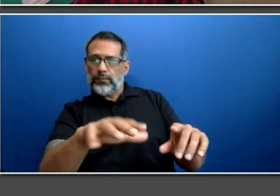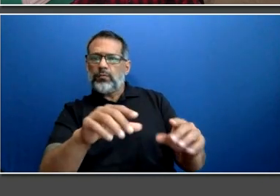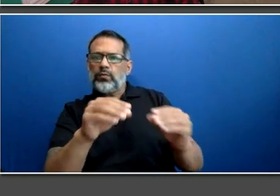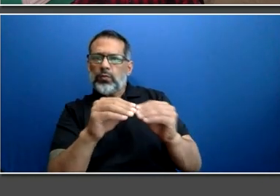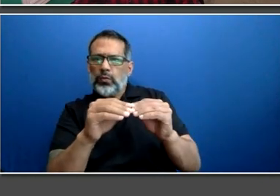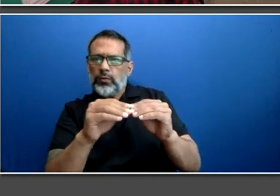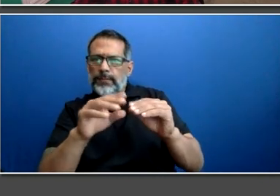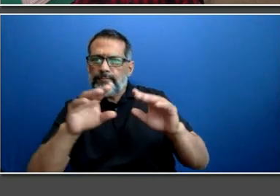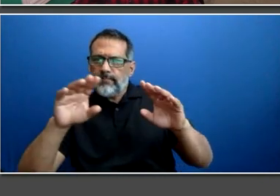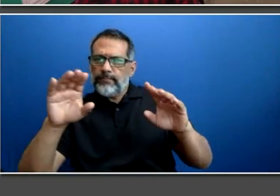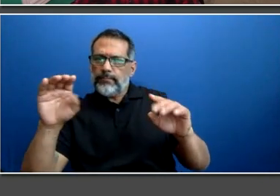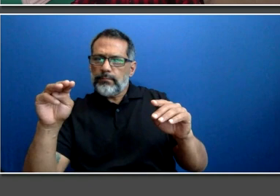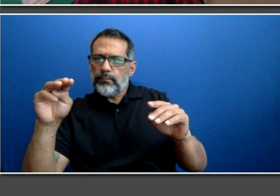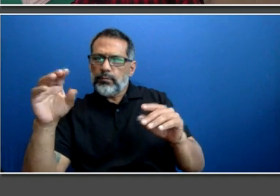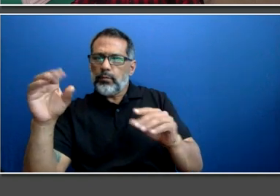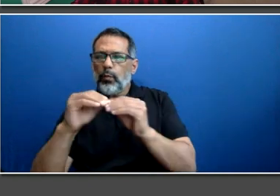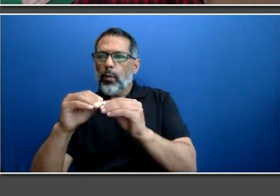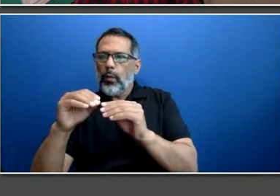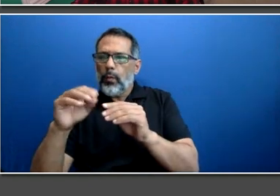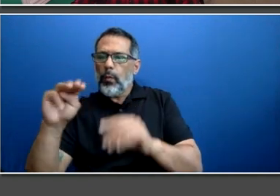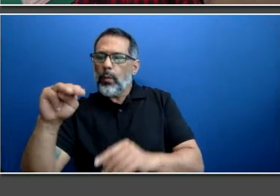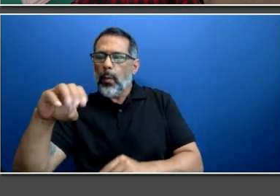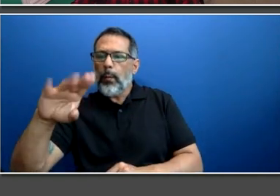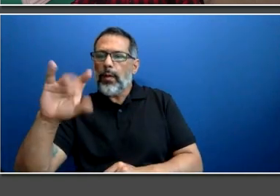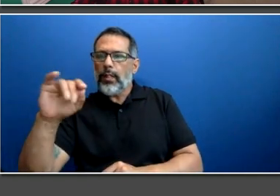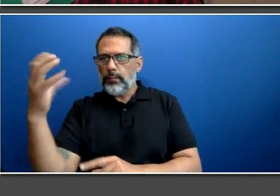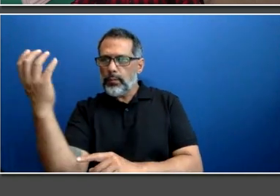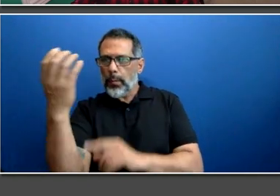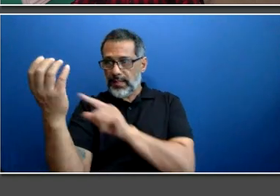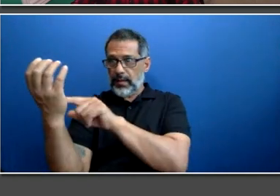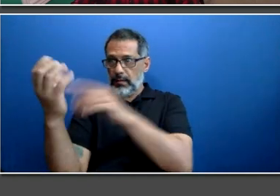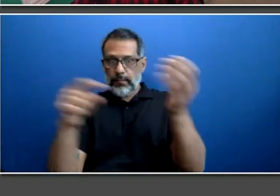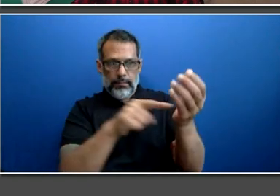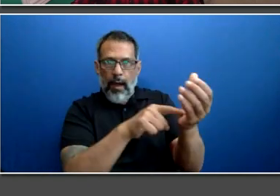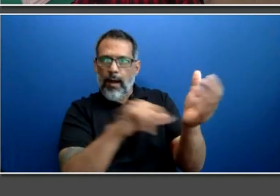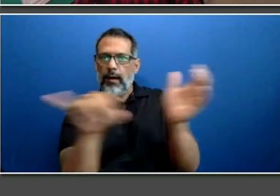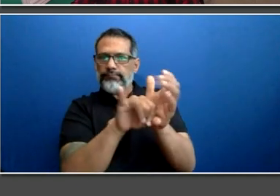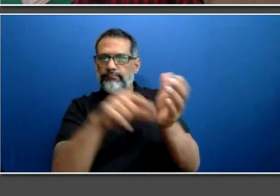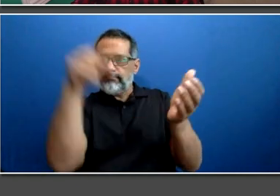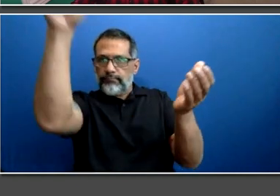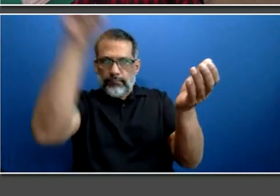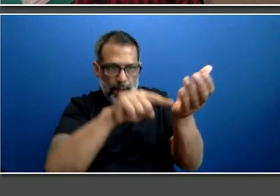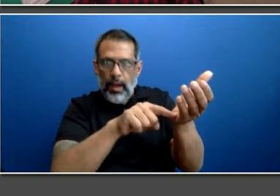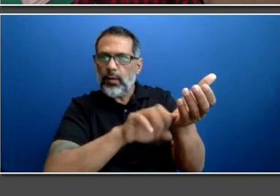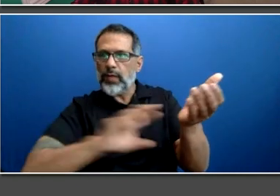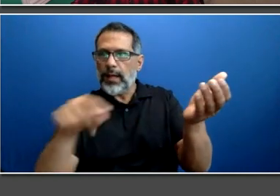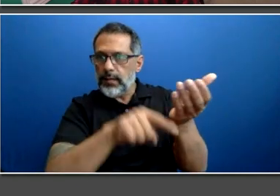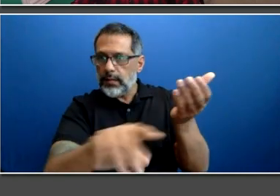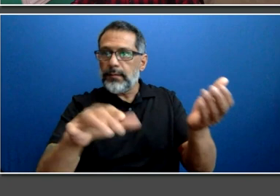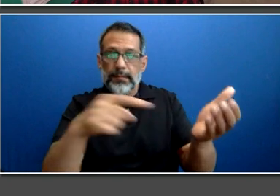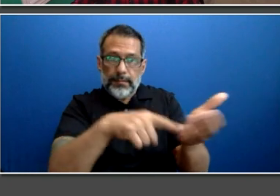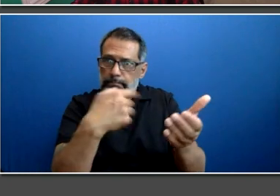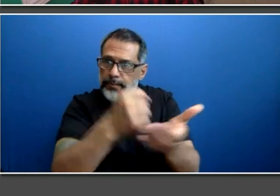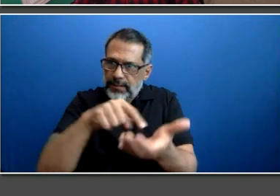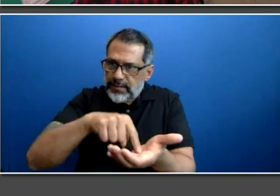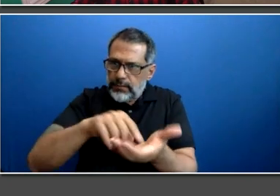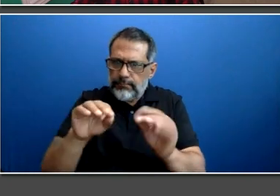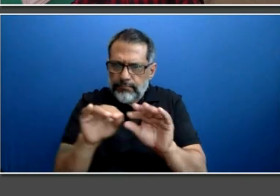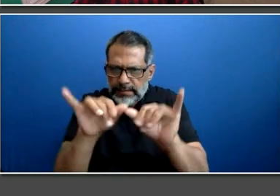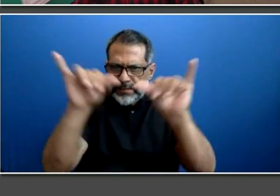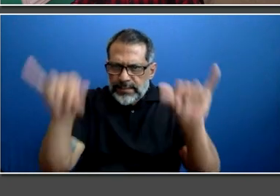Throughout the term, I was able to work with these managers to gather requirements and create a system that would be efficient, accessible, and easy to use for everyone.